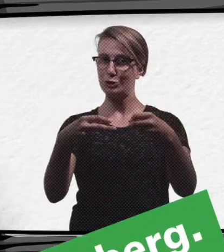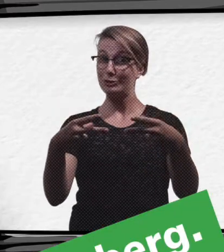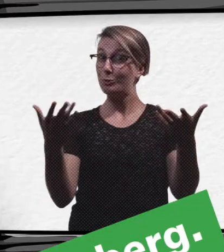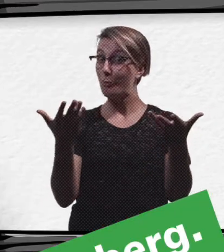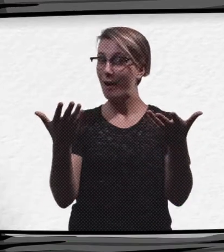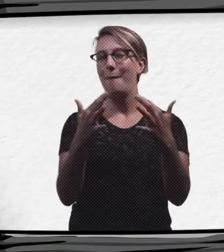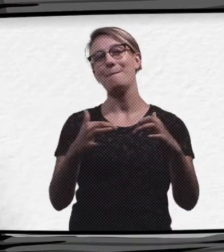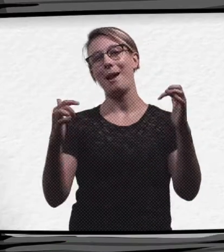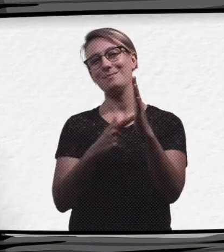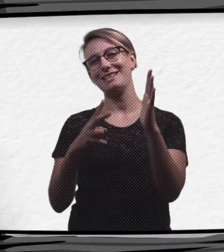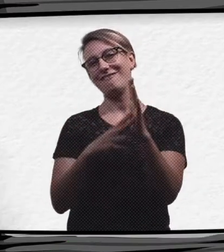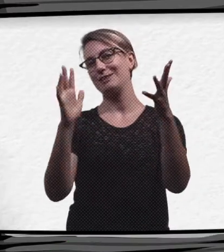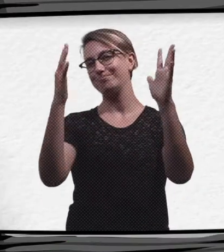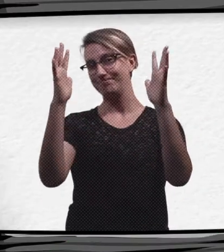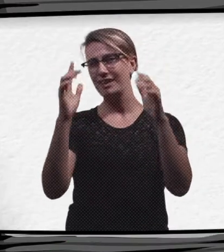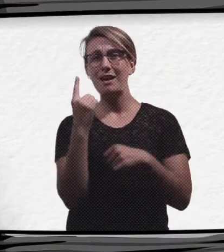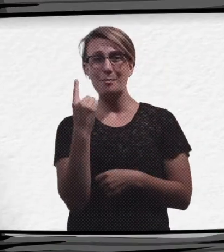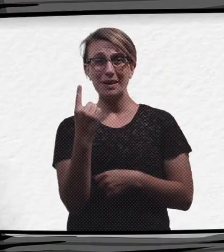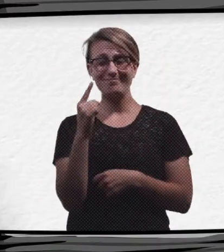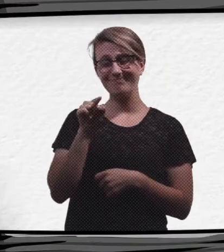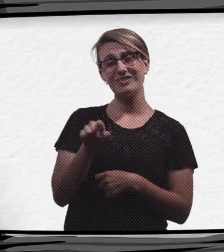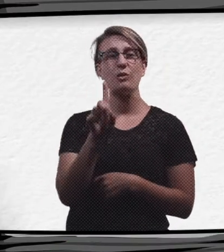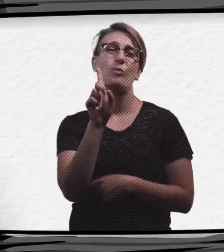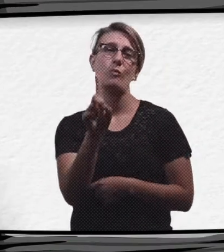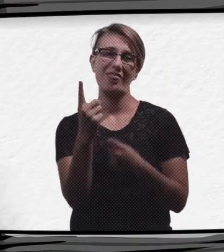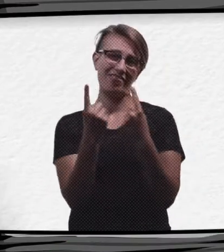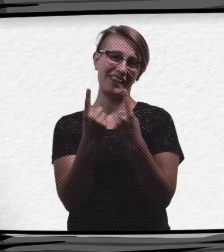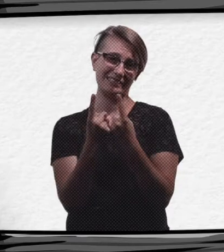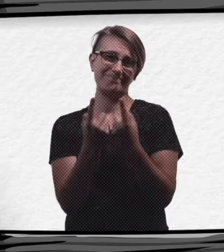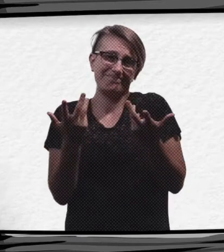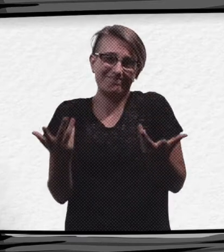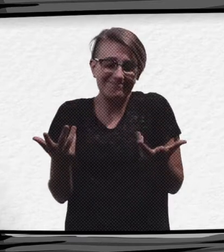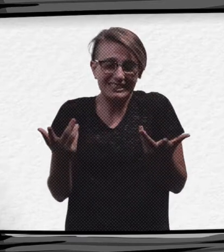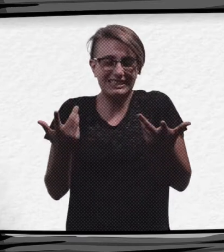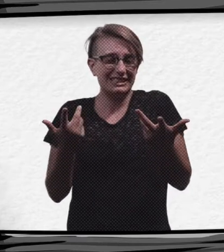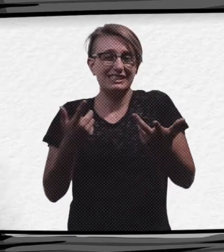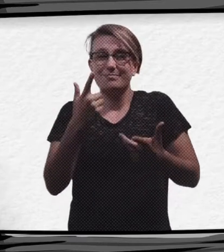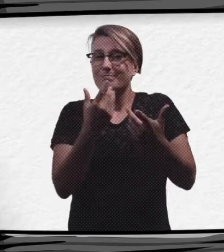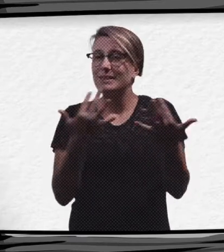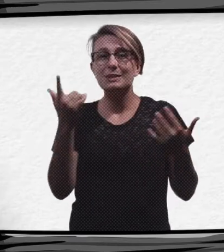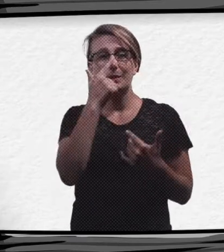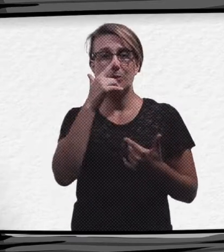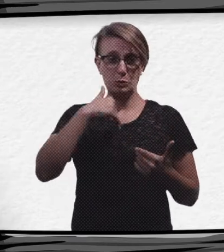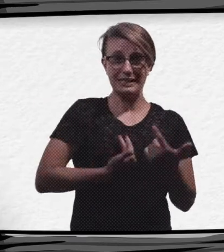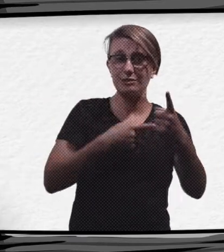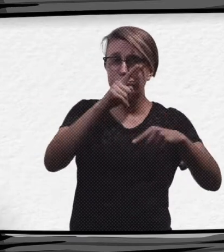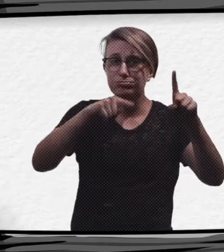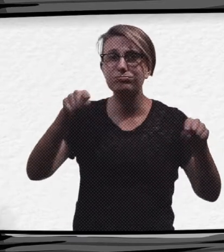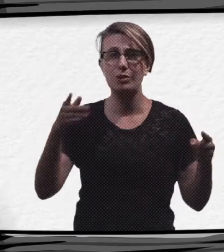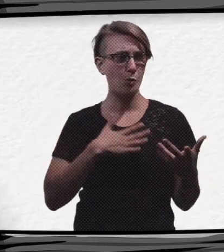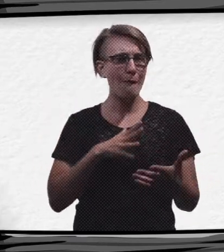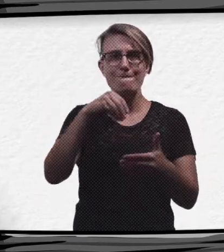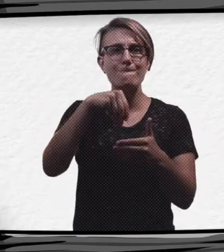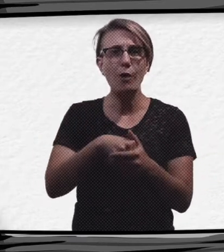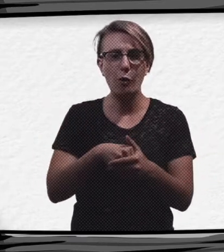tip of the iceberg. It is a huge struggle for people with complex needs to take part in democracy, both as candidates